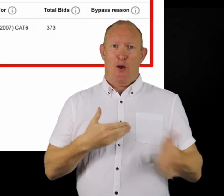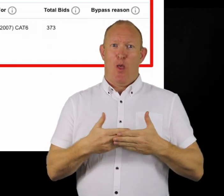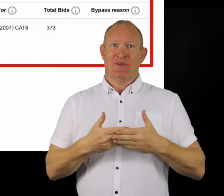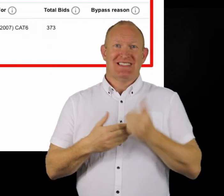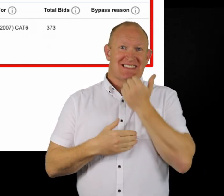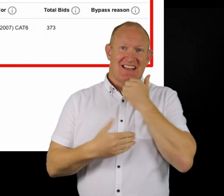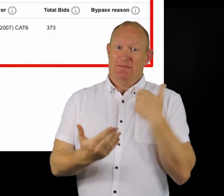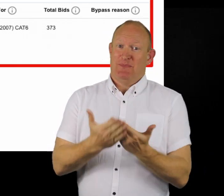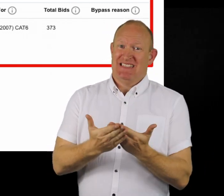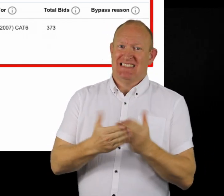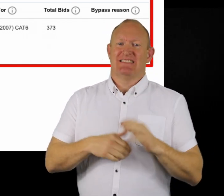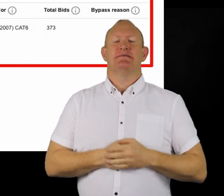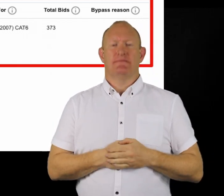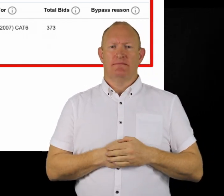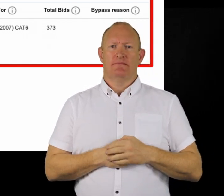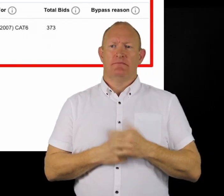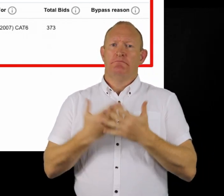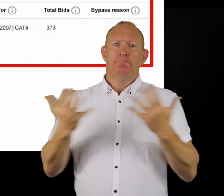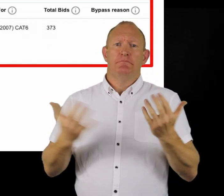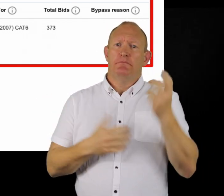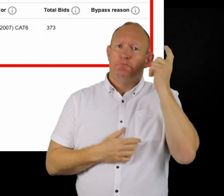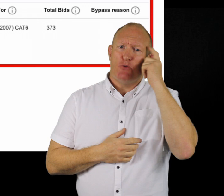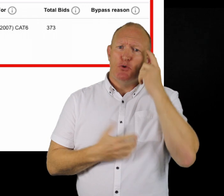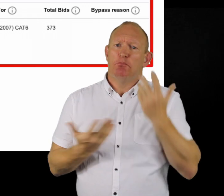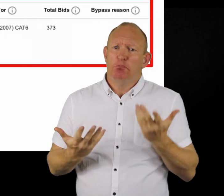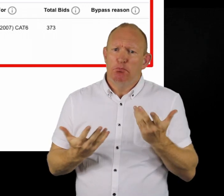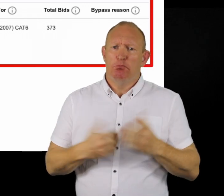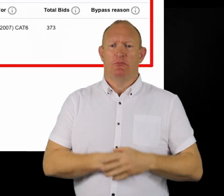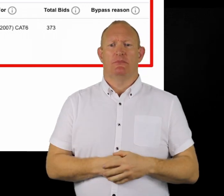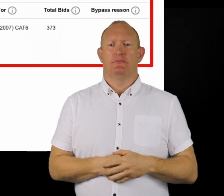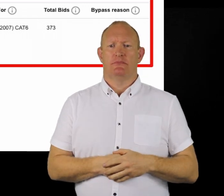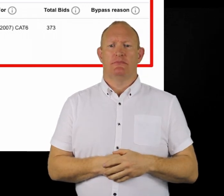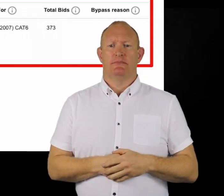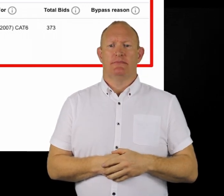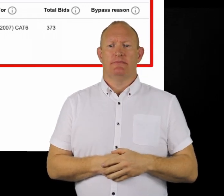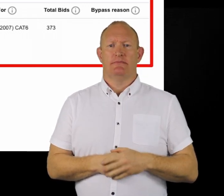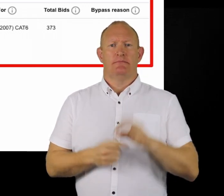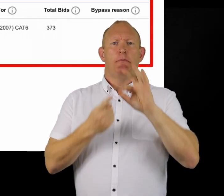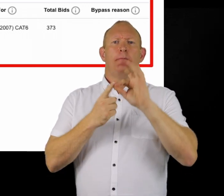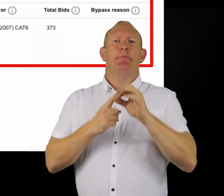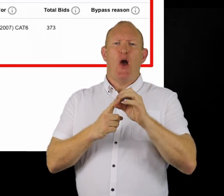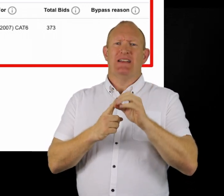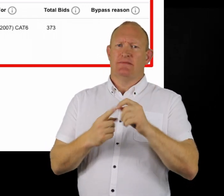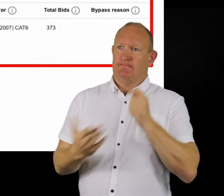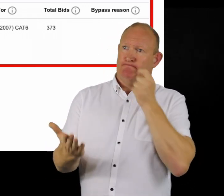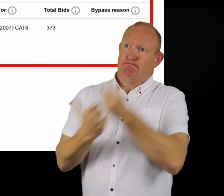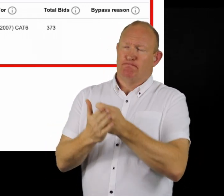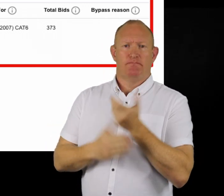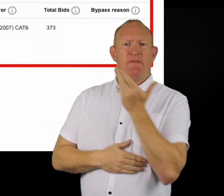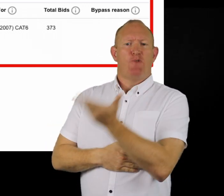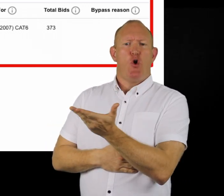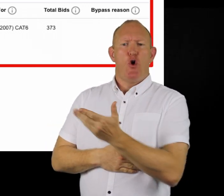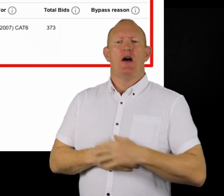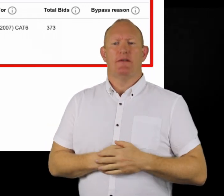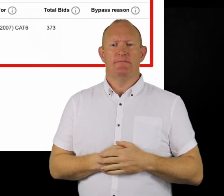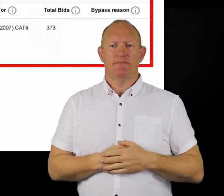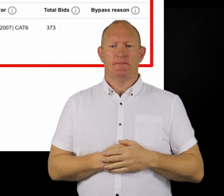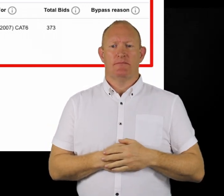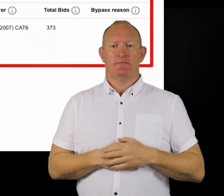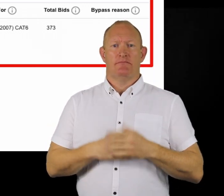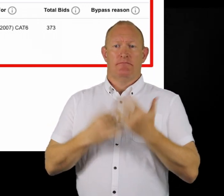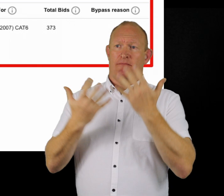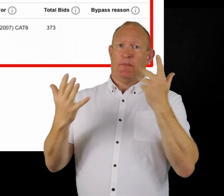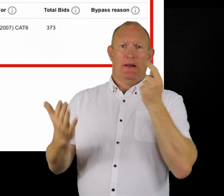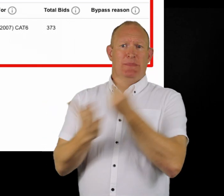the area, closing date, bedroom and bed spaces, points